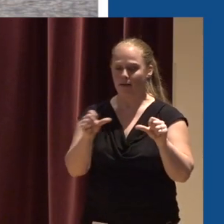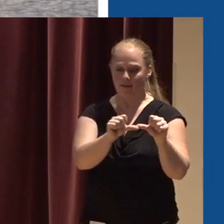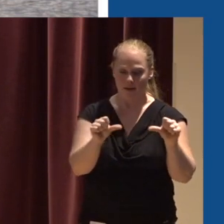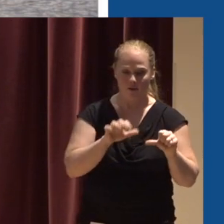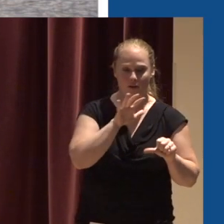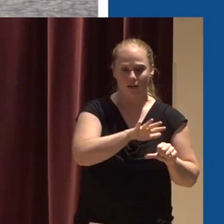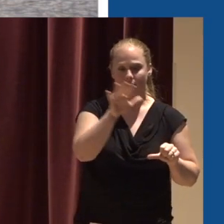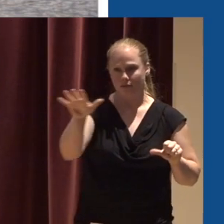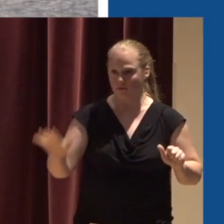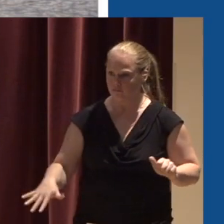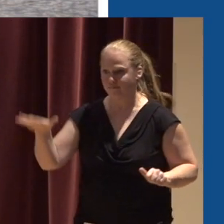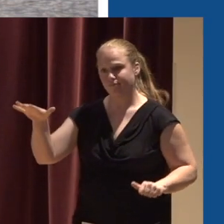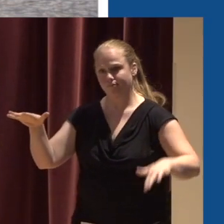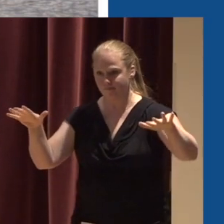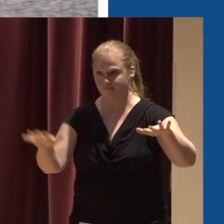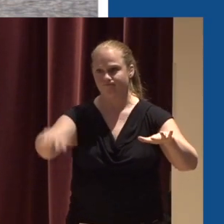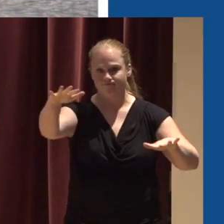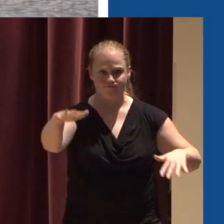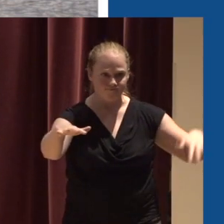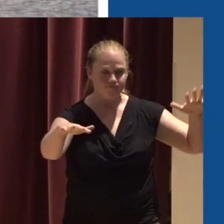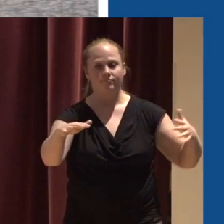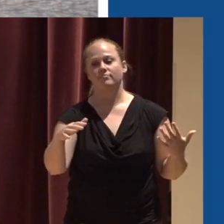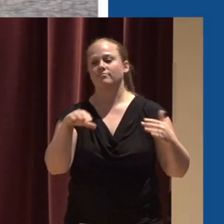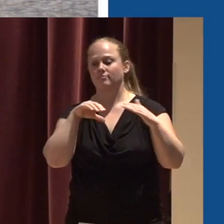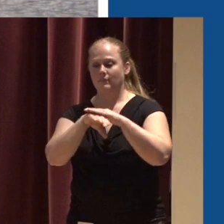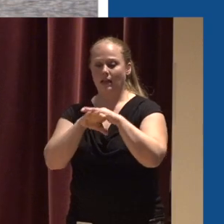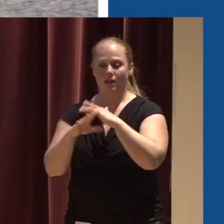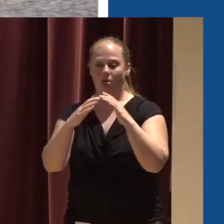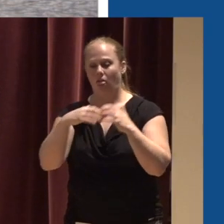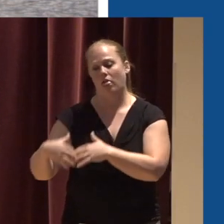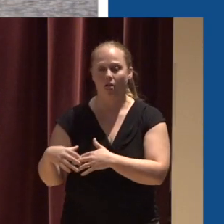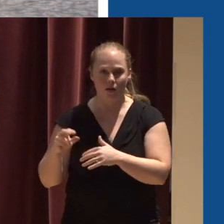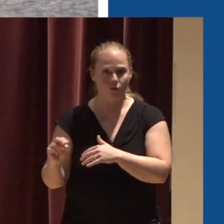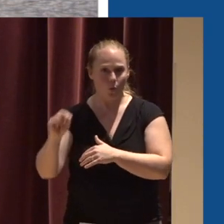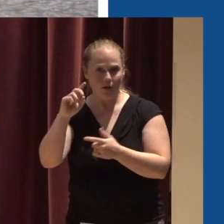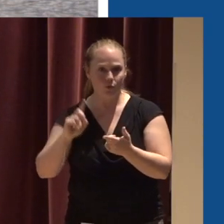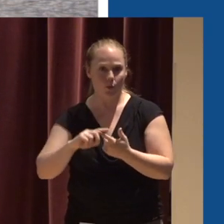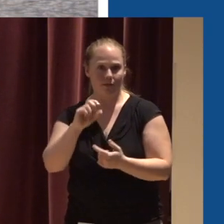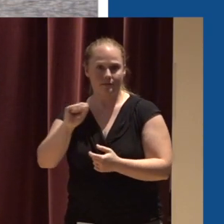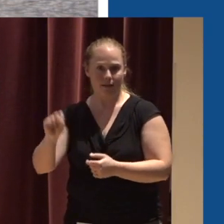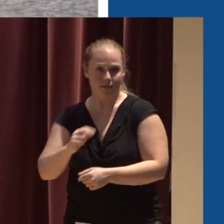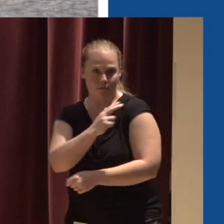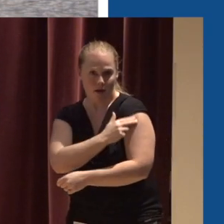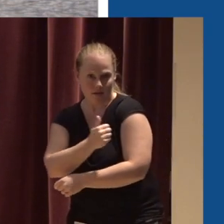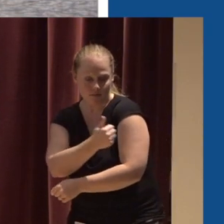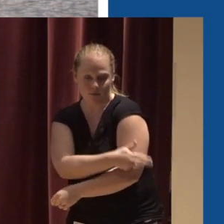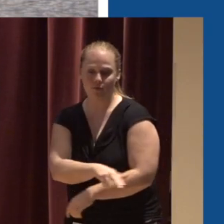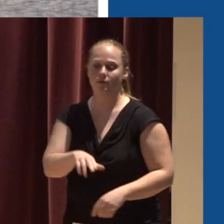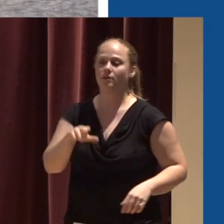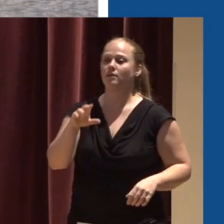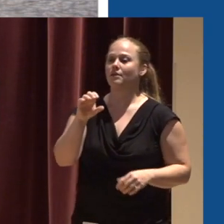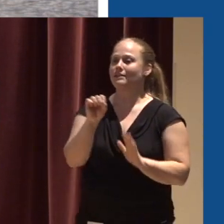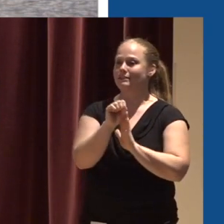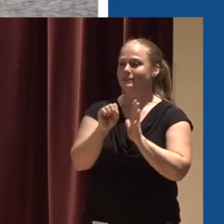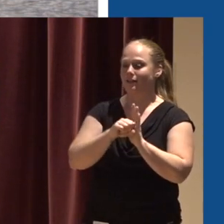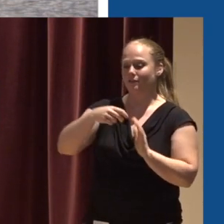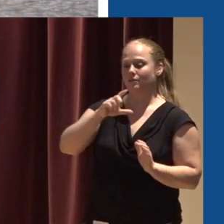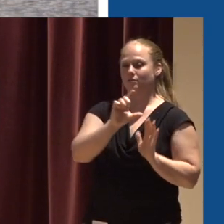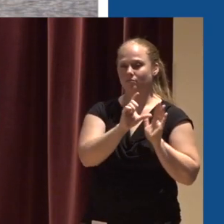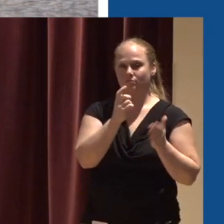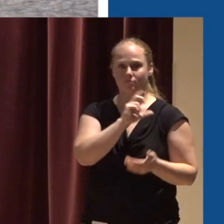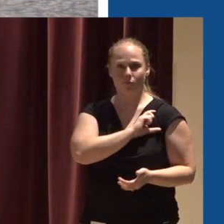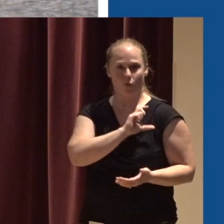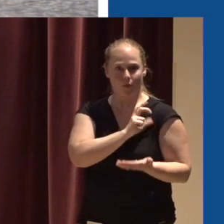inundated and we lost access, north access to Salem Hospital The state motor pool lost over 100